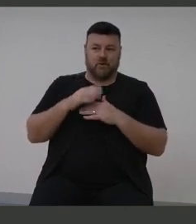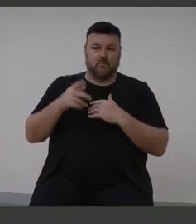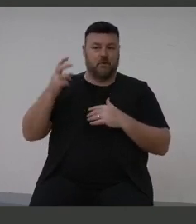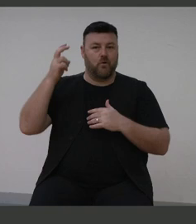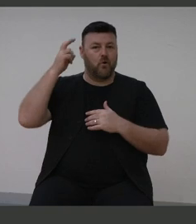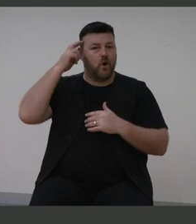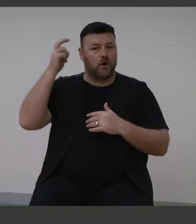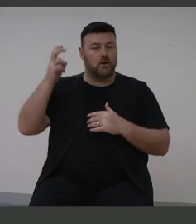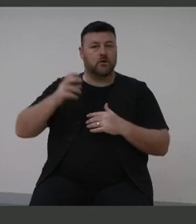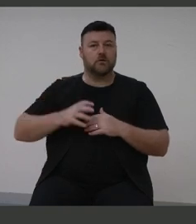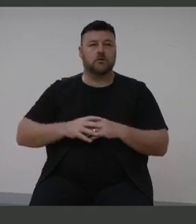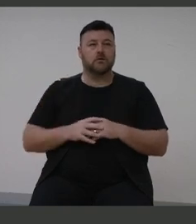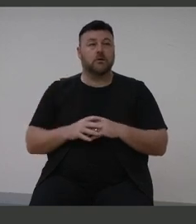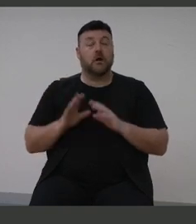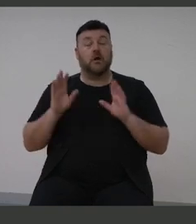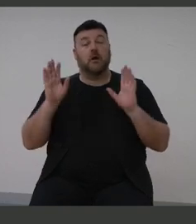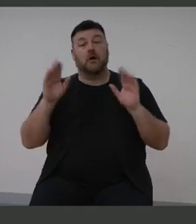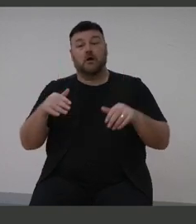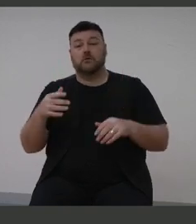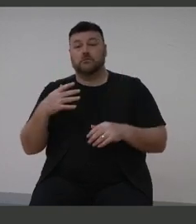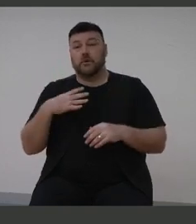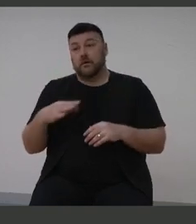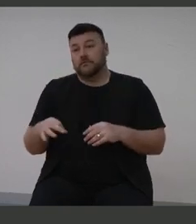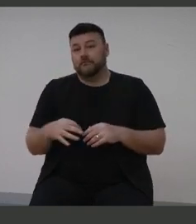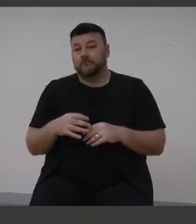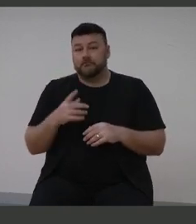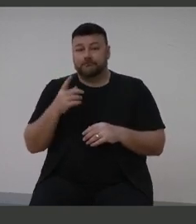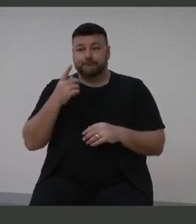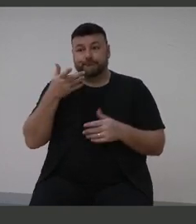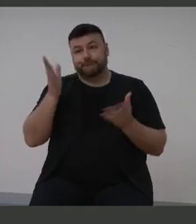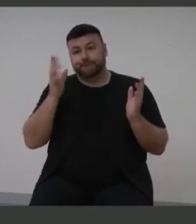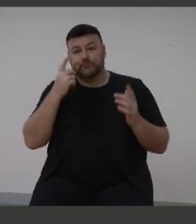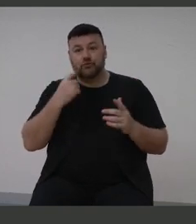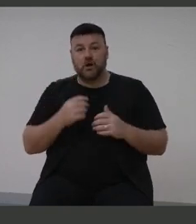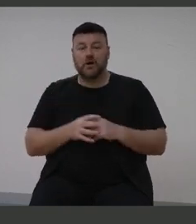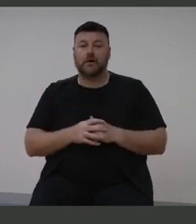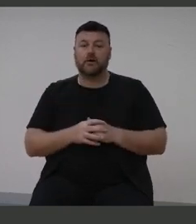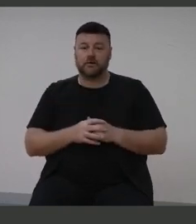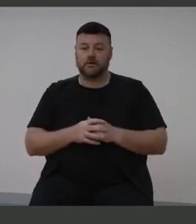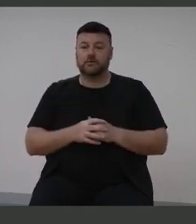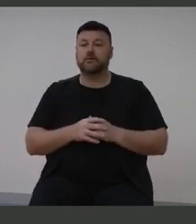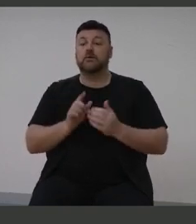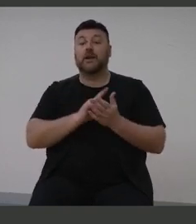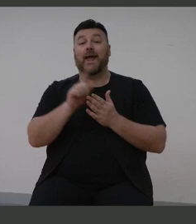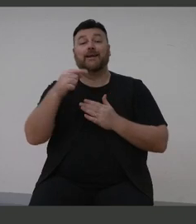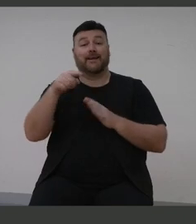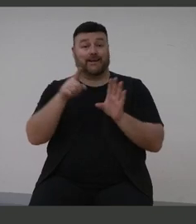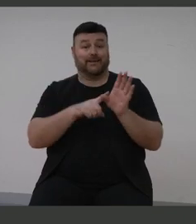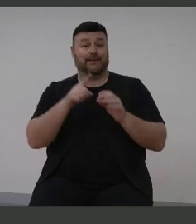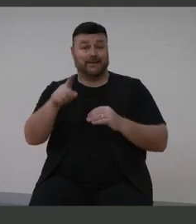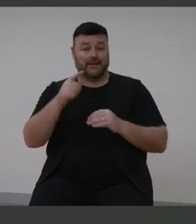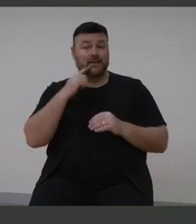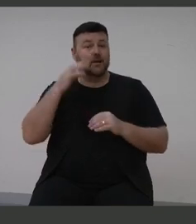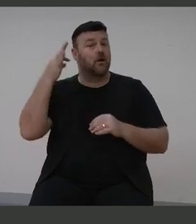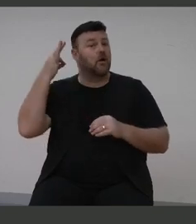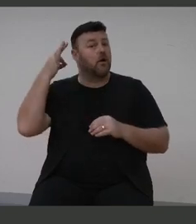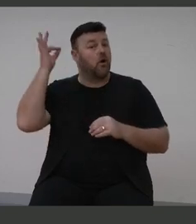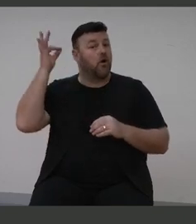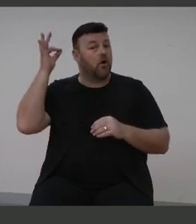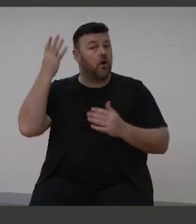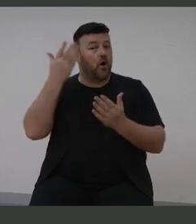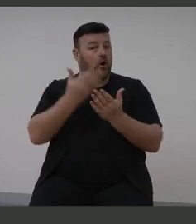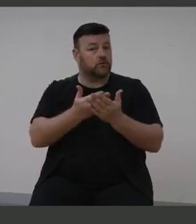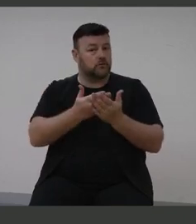But in the end I thought, oh well, you know, I'll give it a try. So September that year I was switched on to sound again.